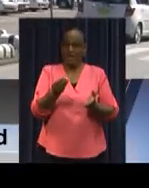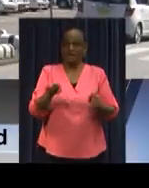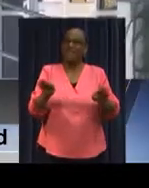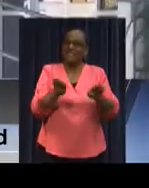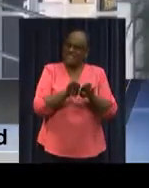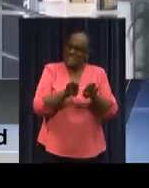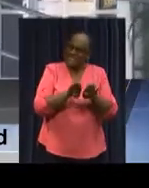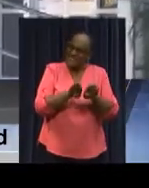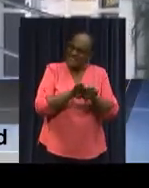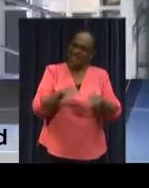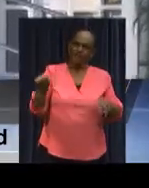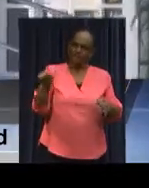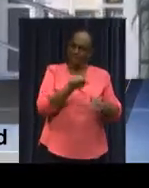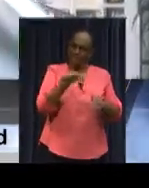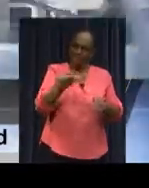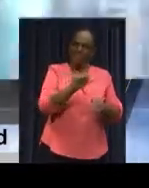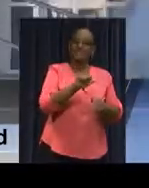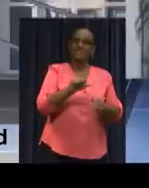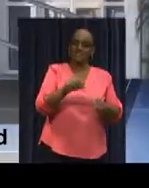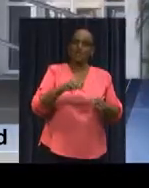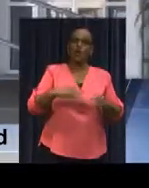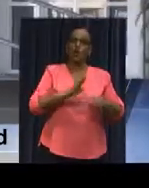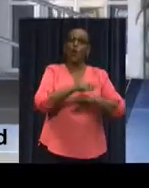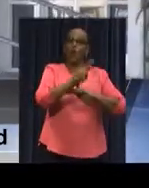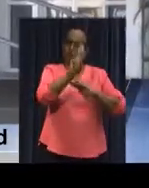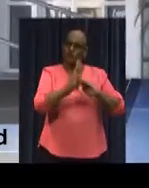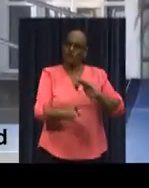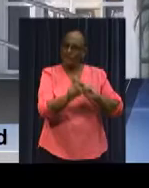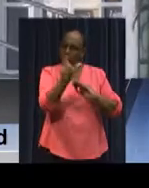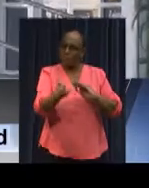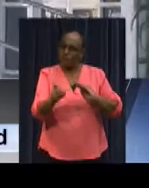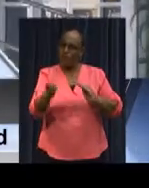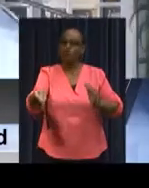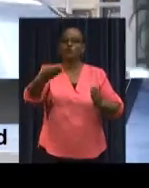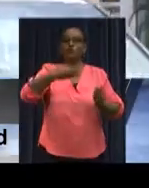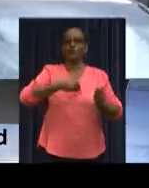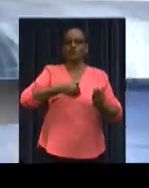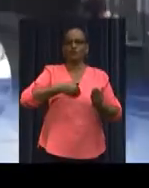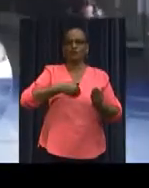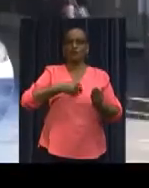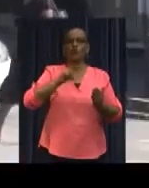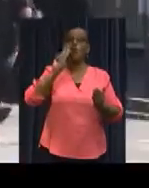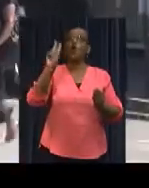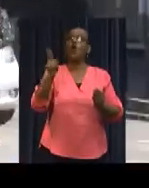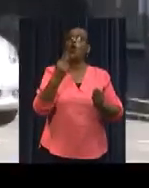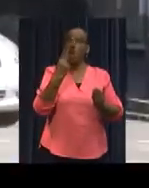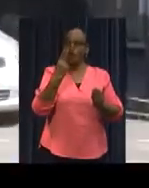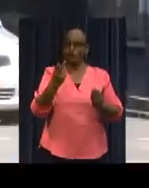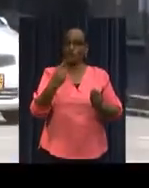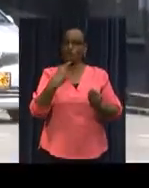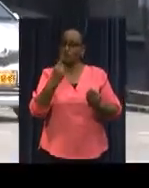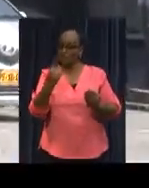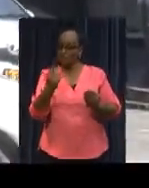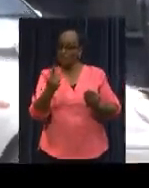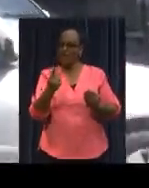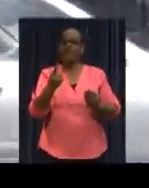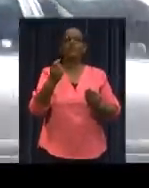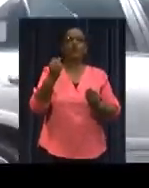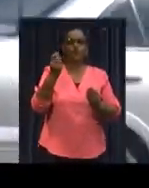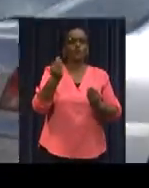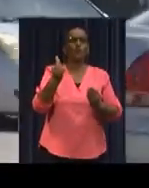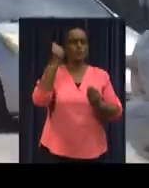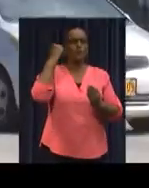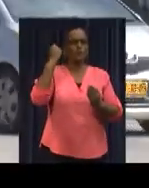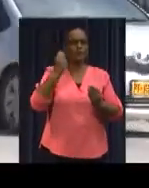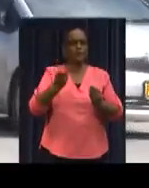as what the public workers have received. According to Uiterloo, the purchasing power boost was the only